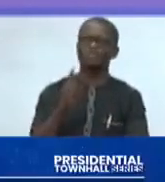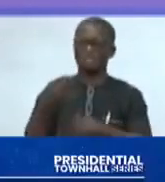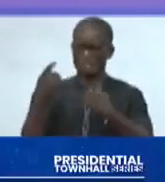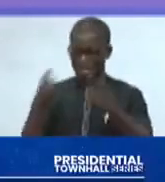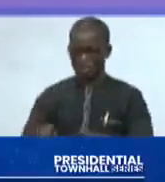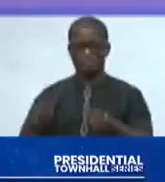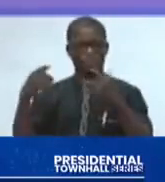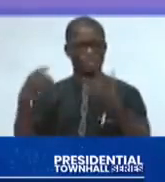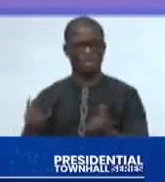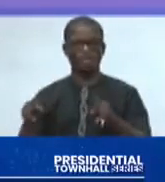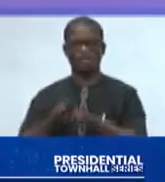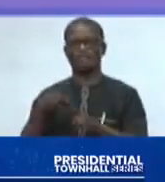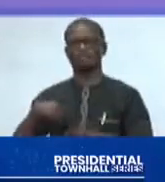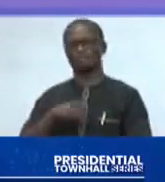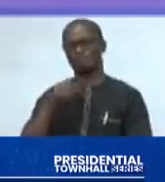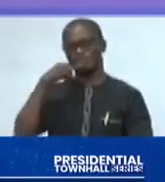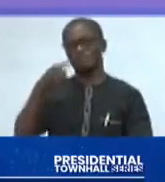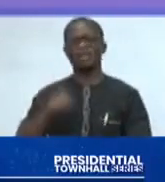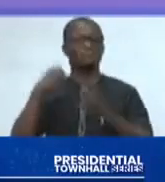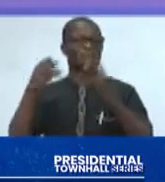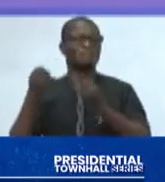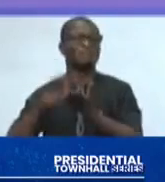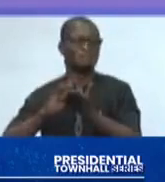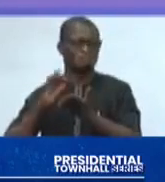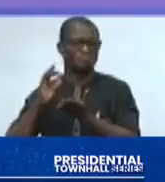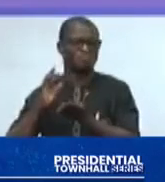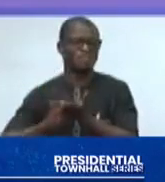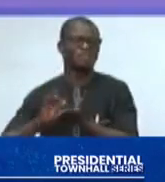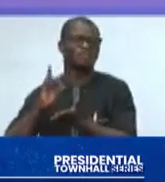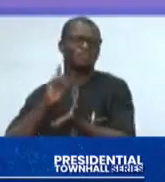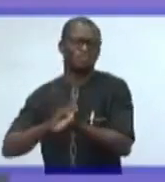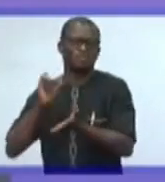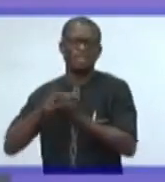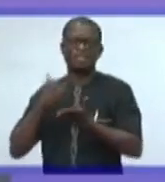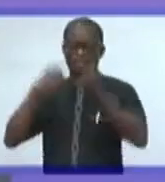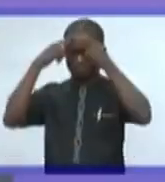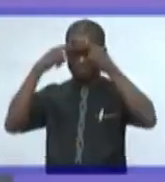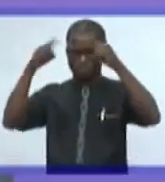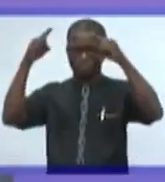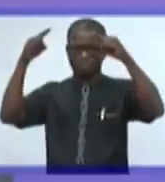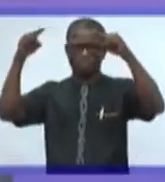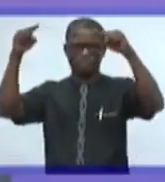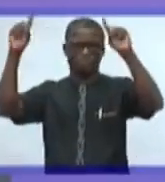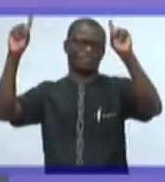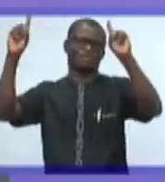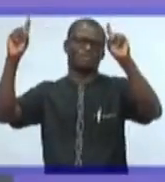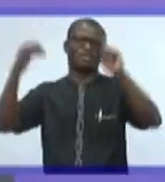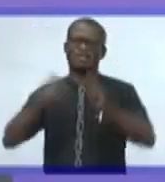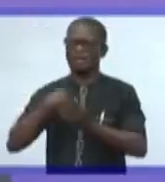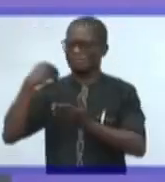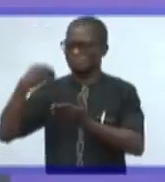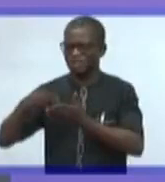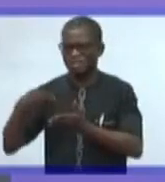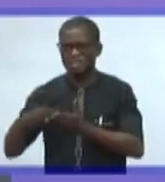now as we speak. There are medical doctors who have succeeded in all that they can succeed. They have the money